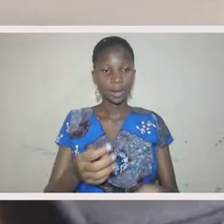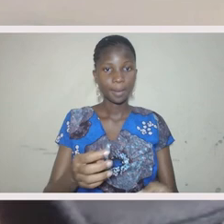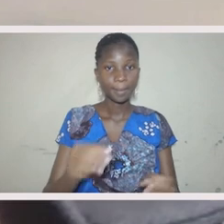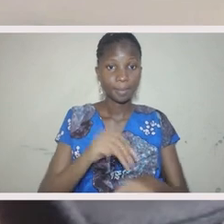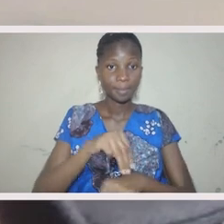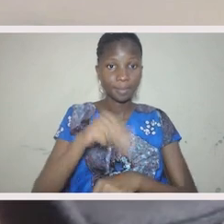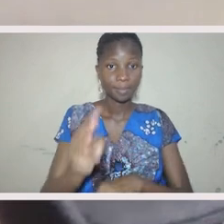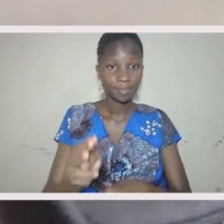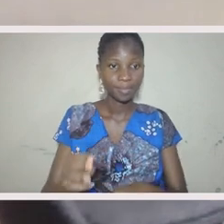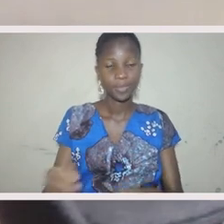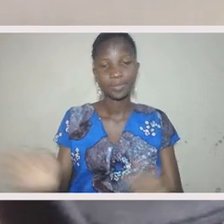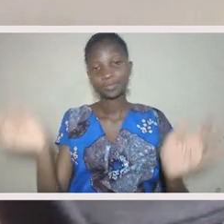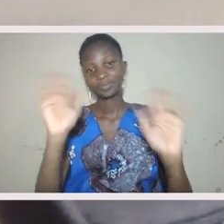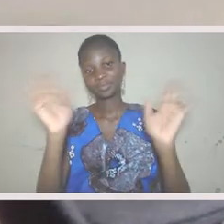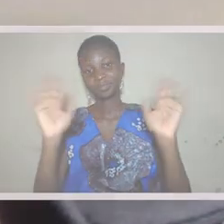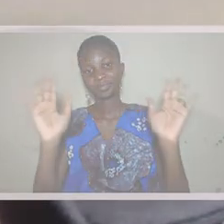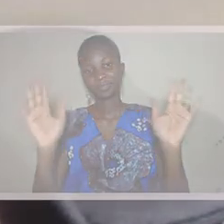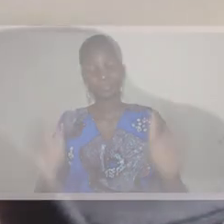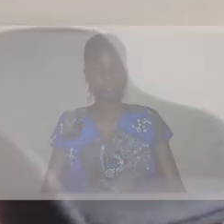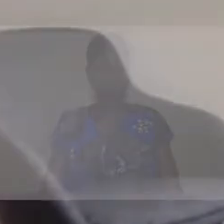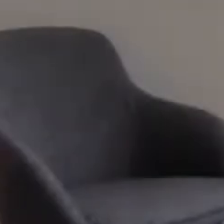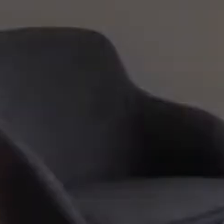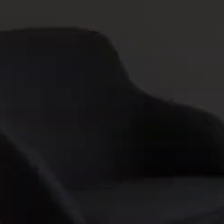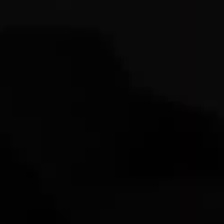Dia de los Muertos and and take care, everybody.